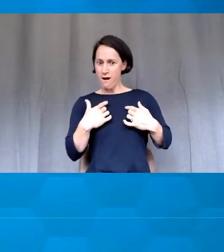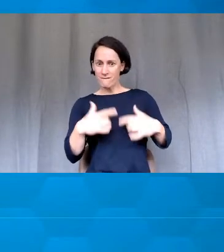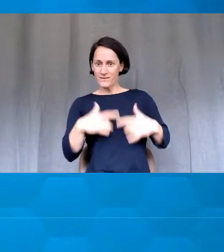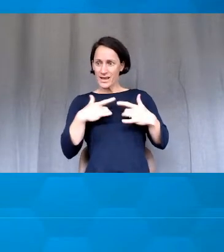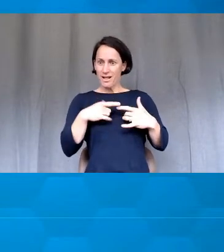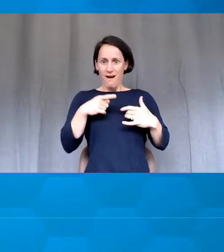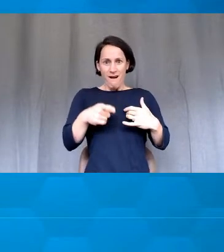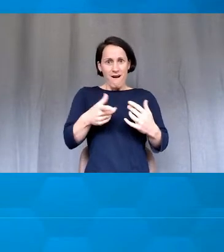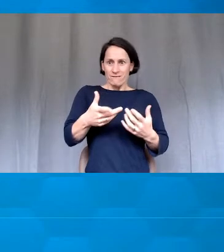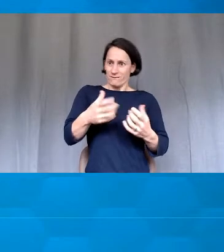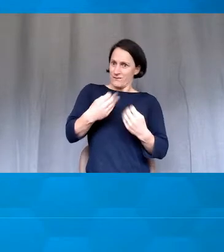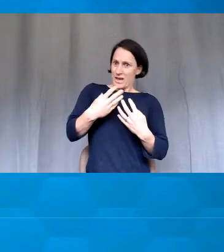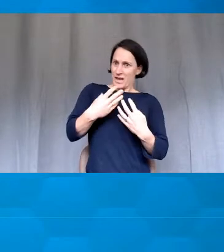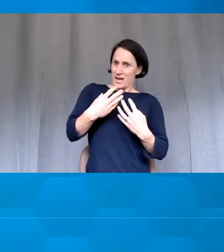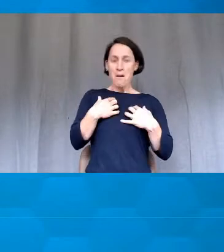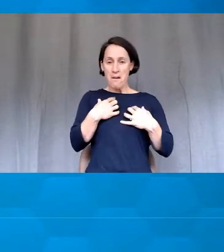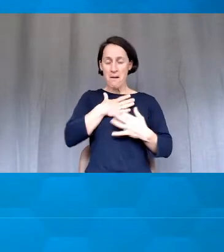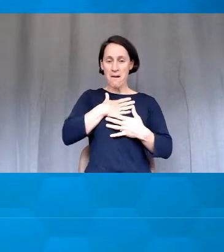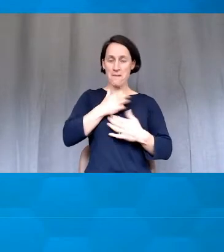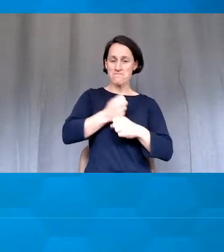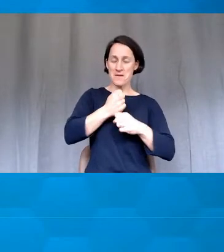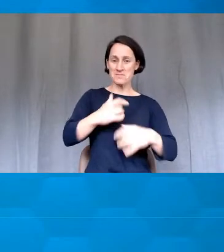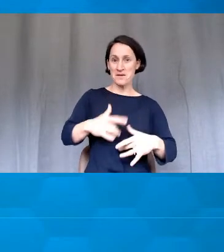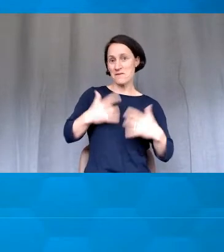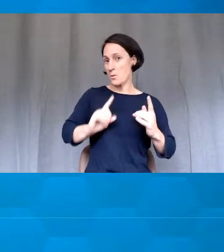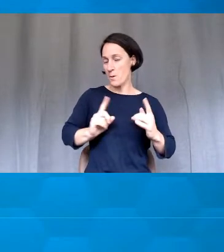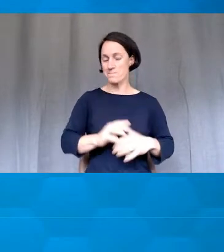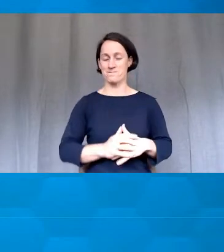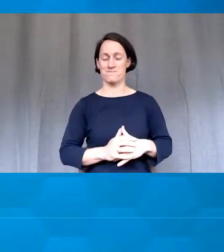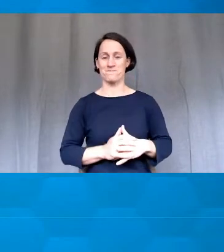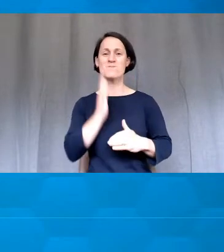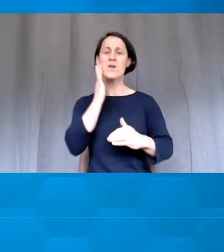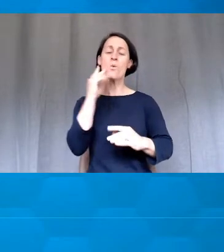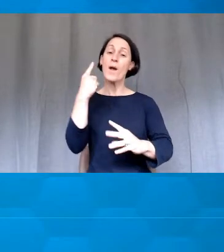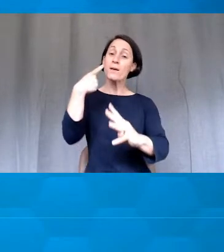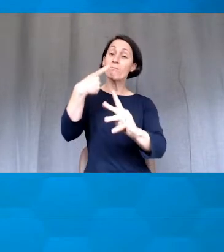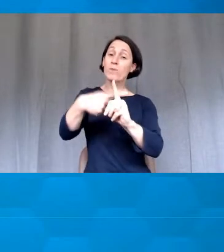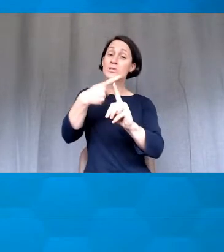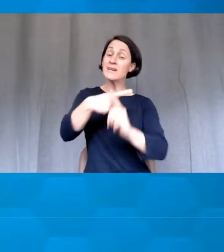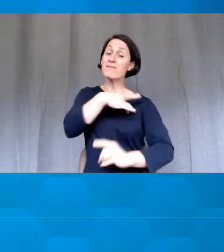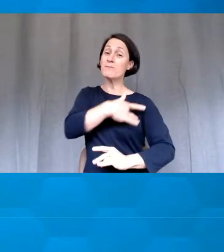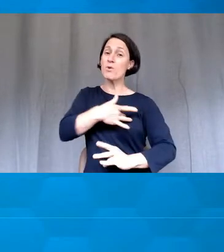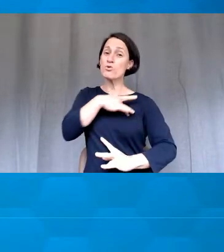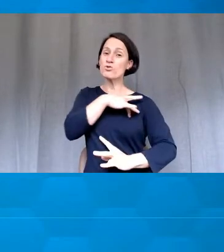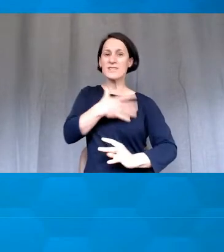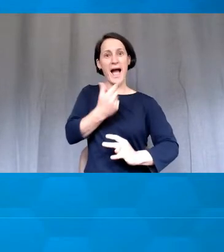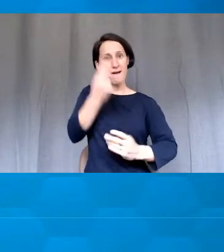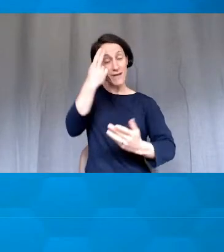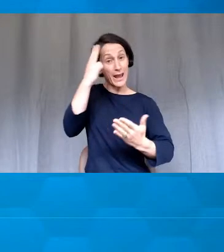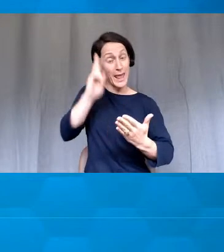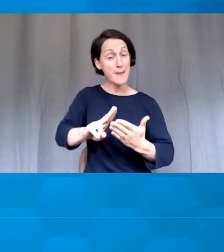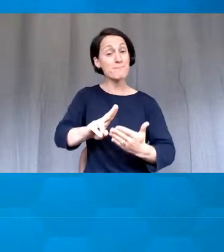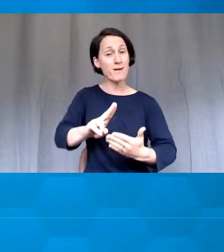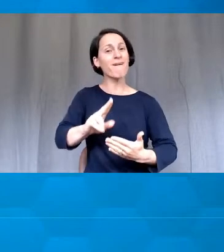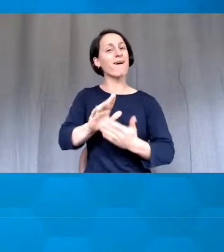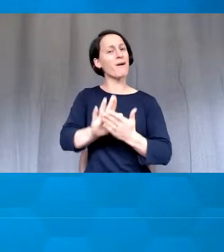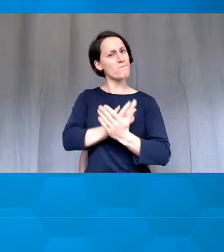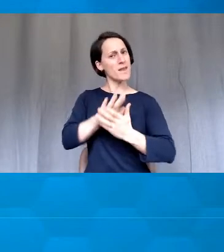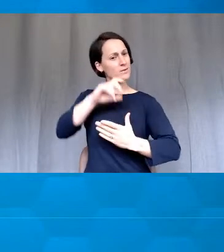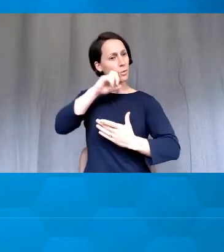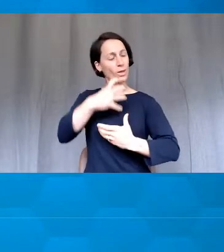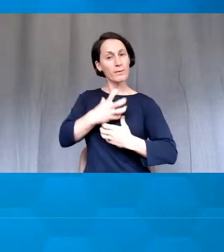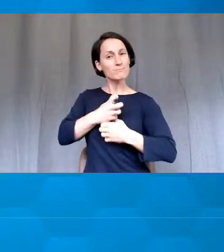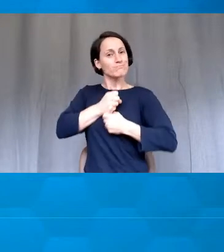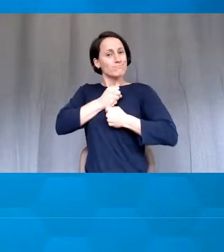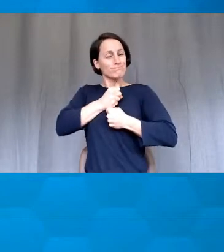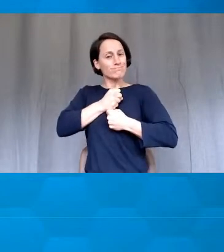doing this is that when positive emotions are labeled, they're savored much more richly. And the whole point of this is